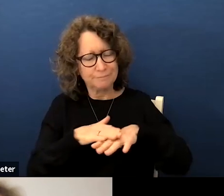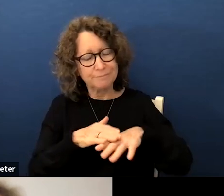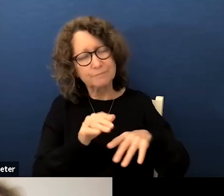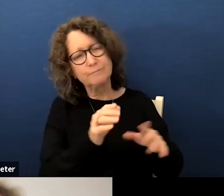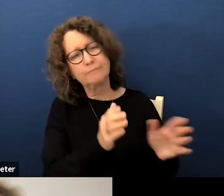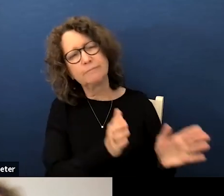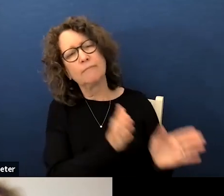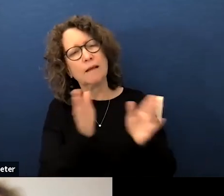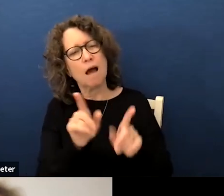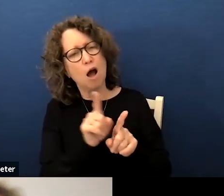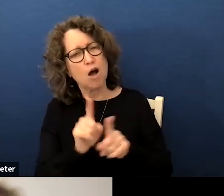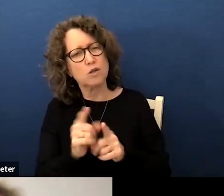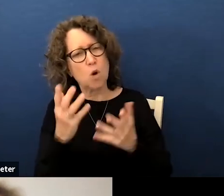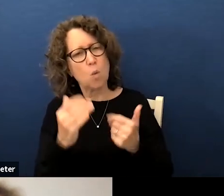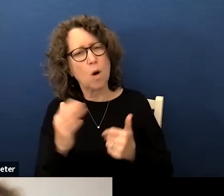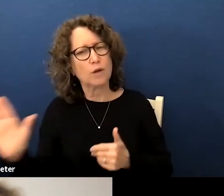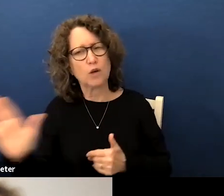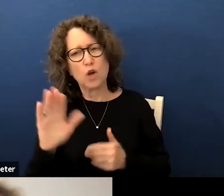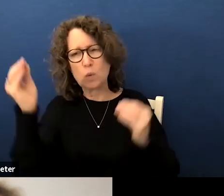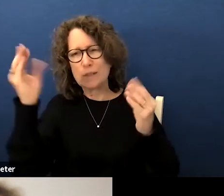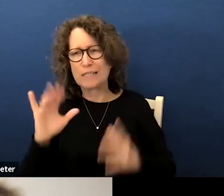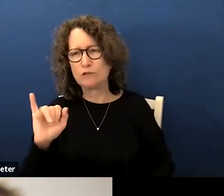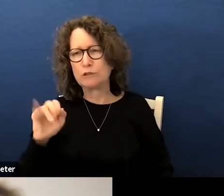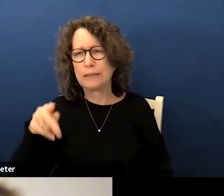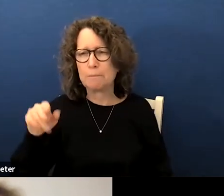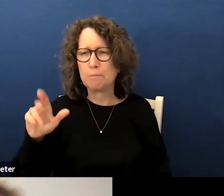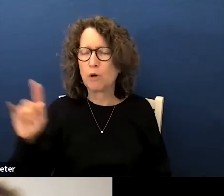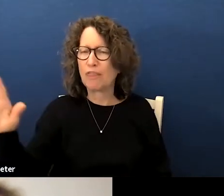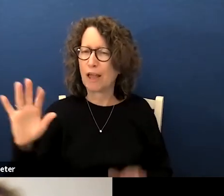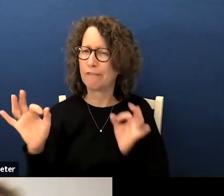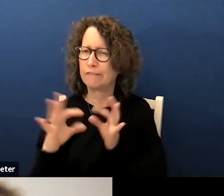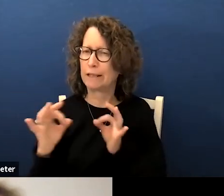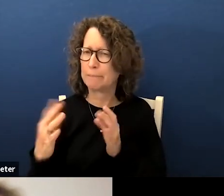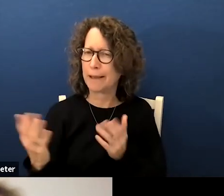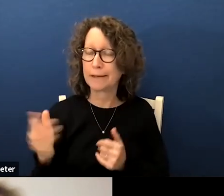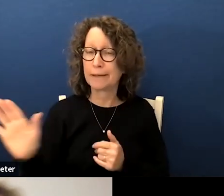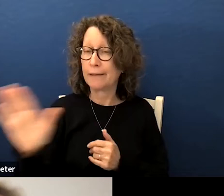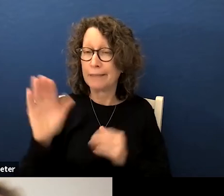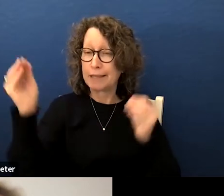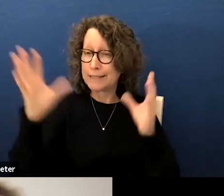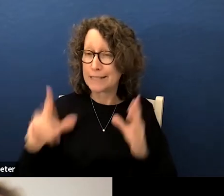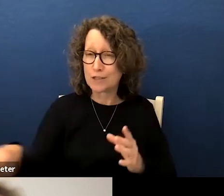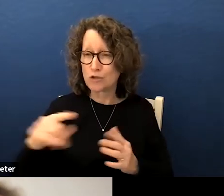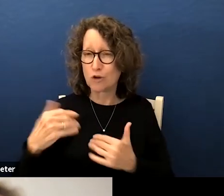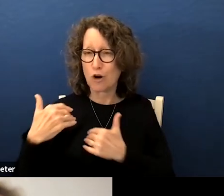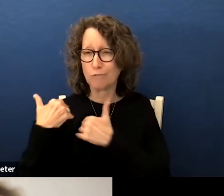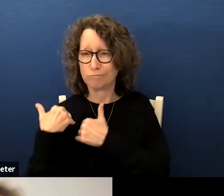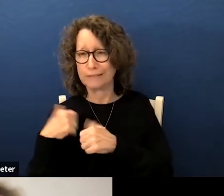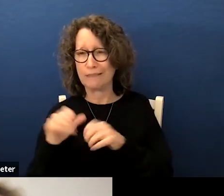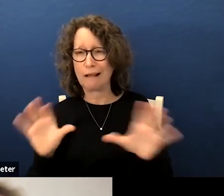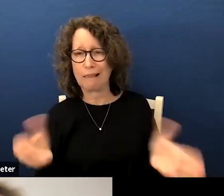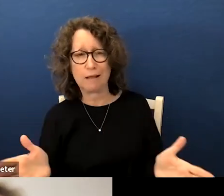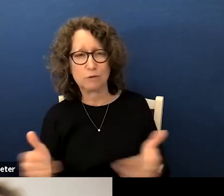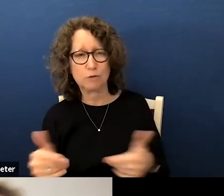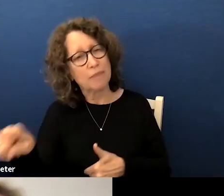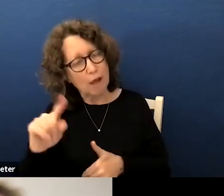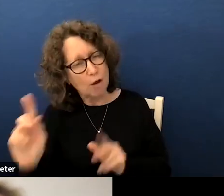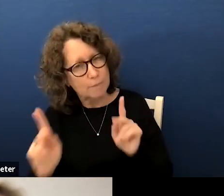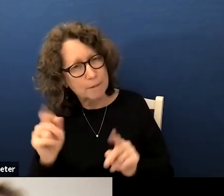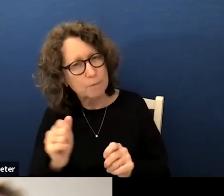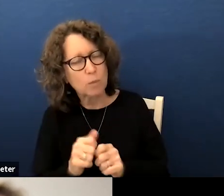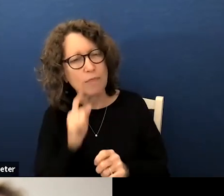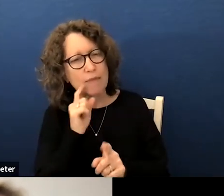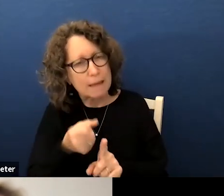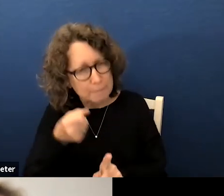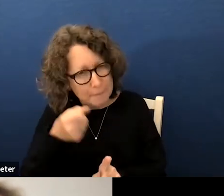know what teacher input we have the teachers are the ones in the classroom they're the ones with the